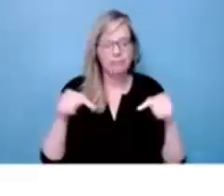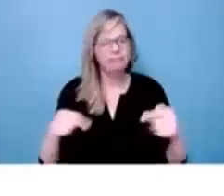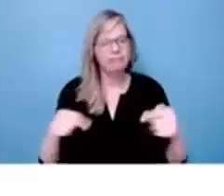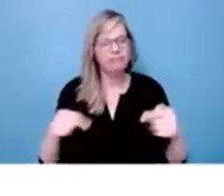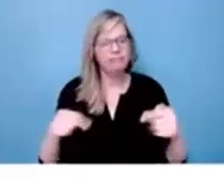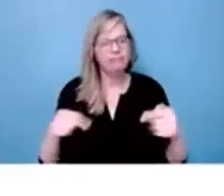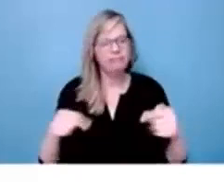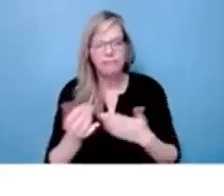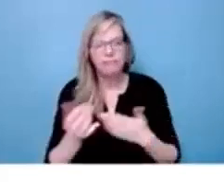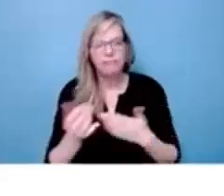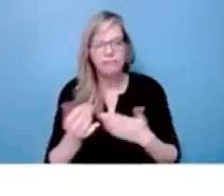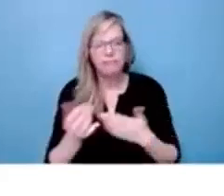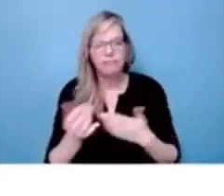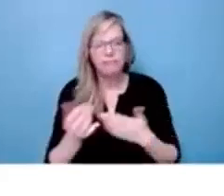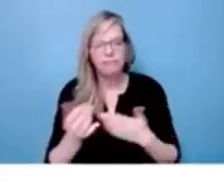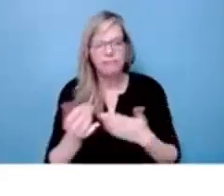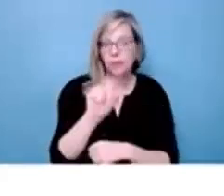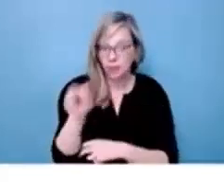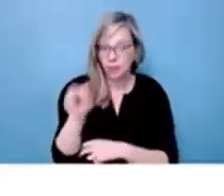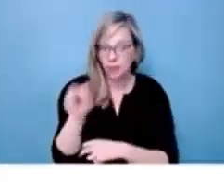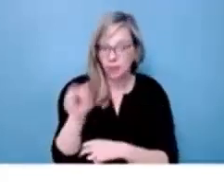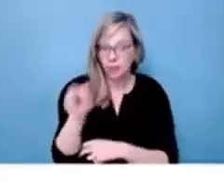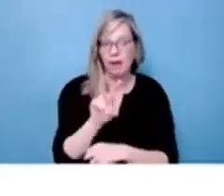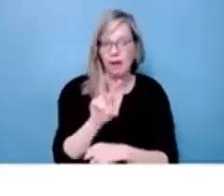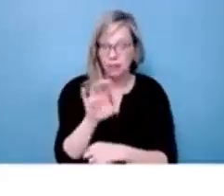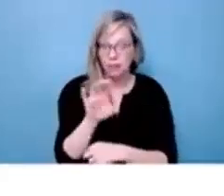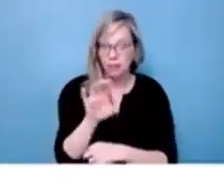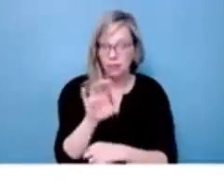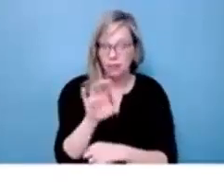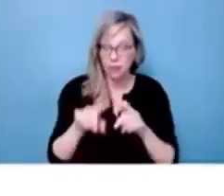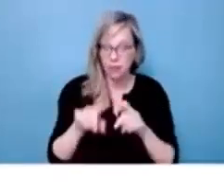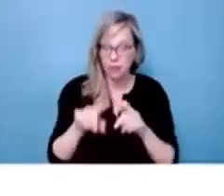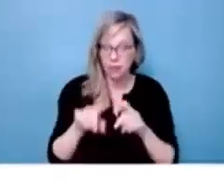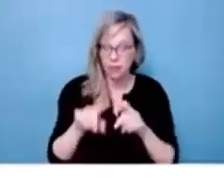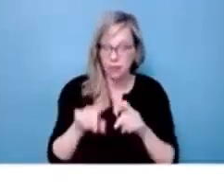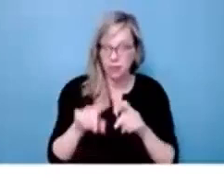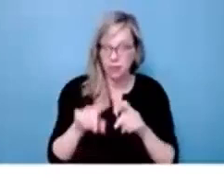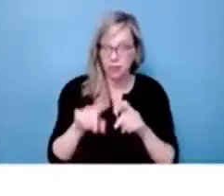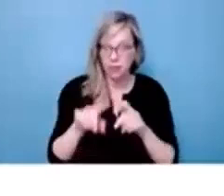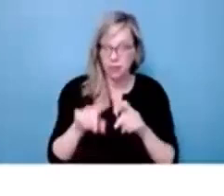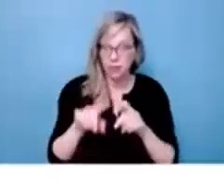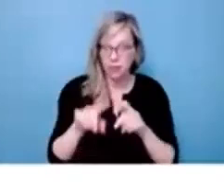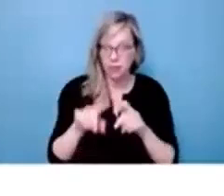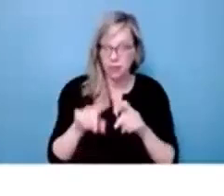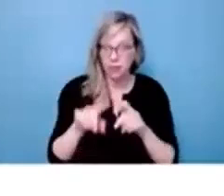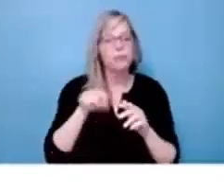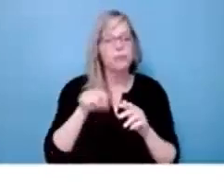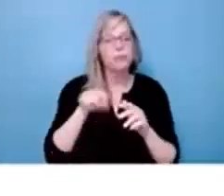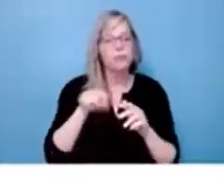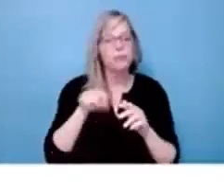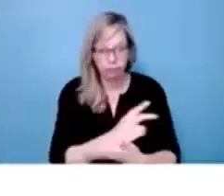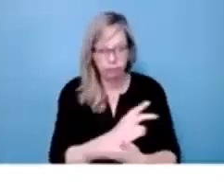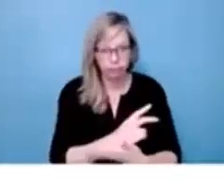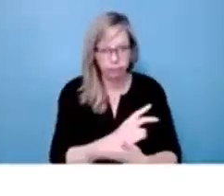First, just a little bit about this project to get us started. In 2022, Eviance undertook this literature review